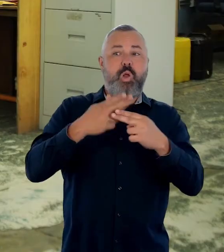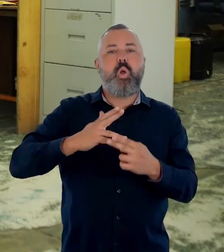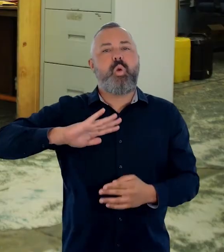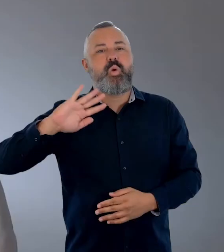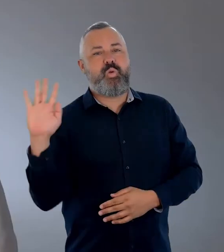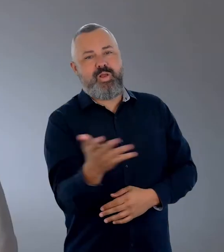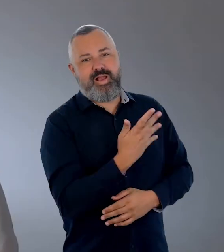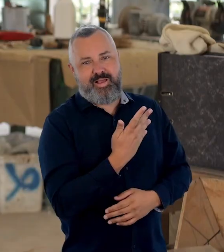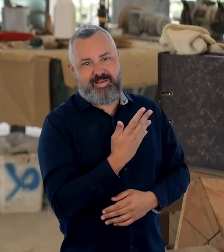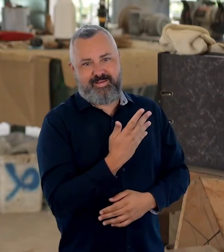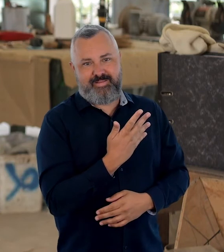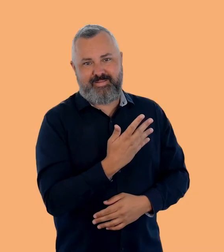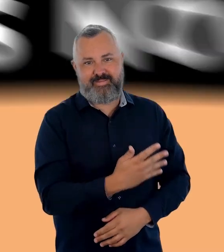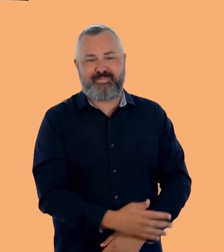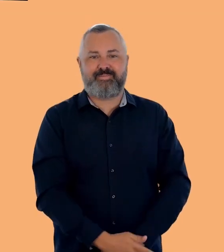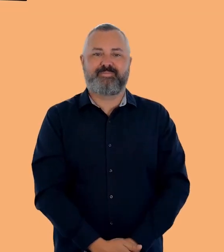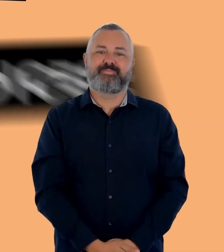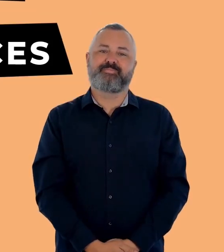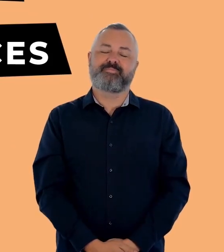all. For all. For all.